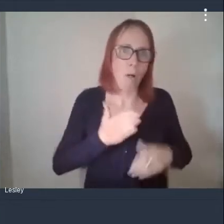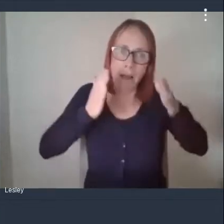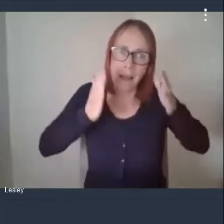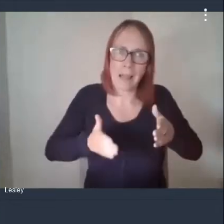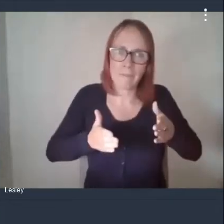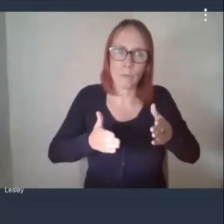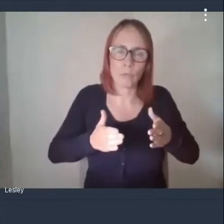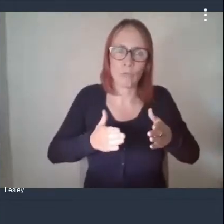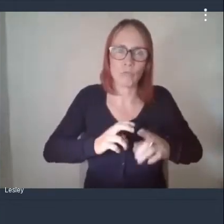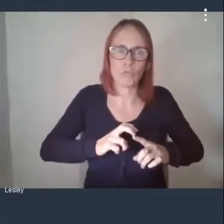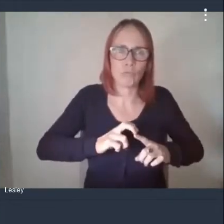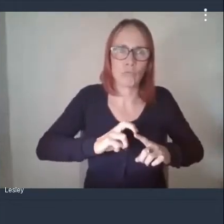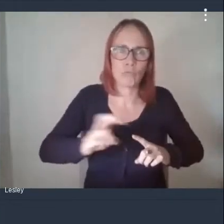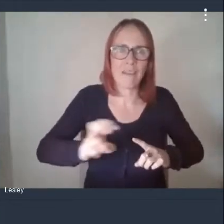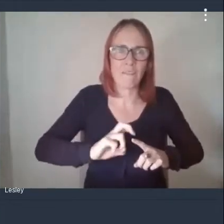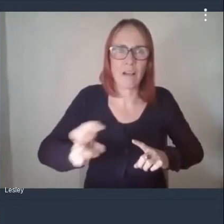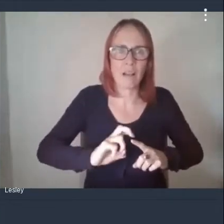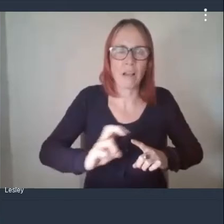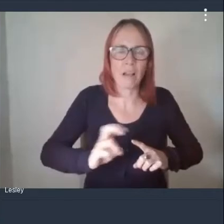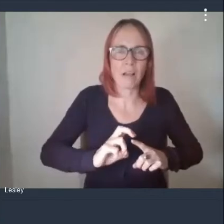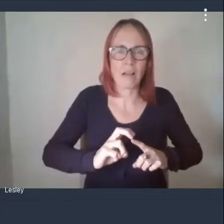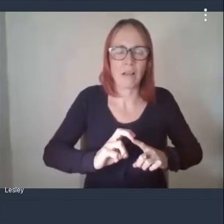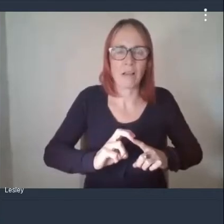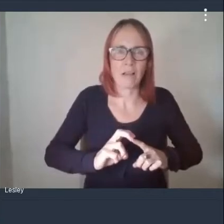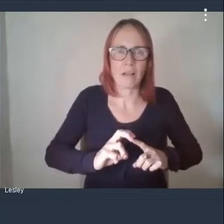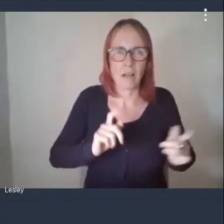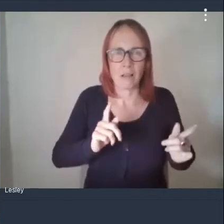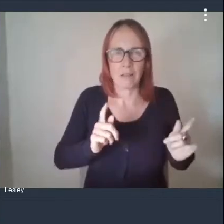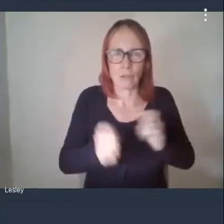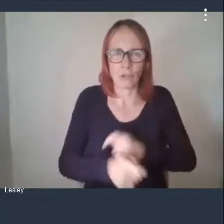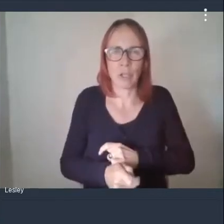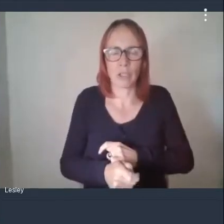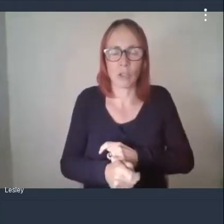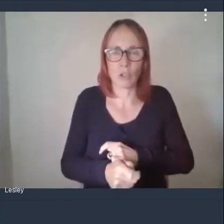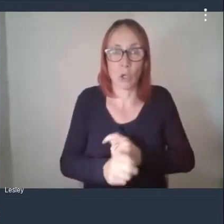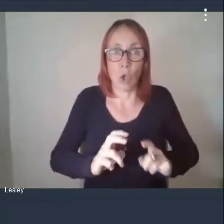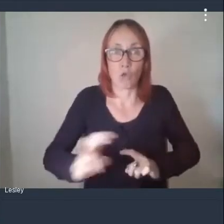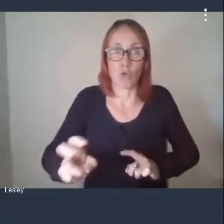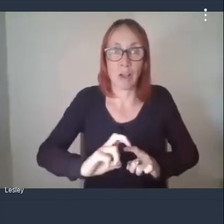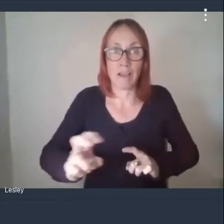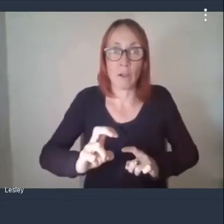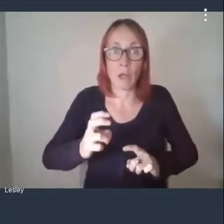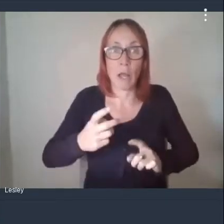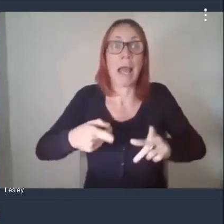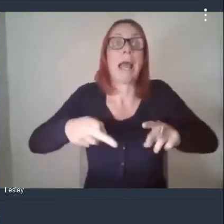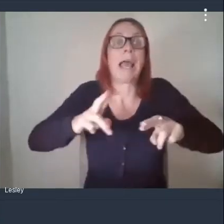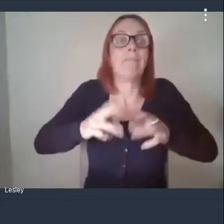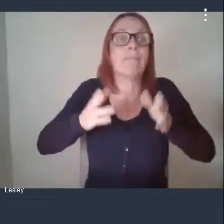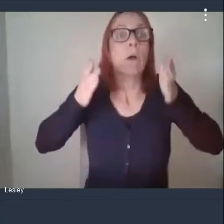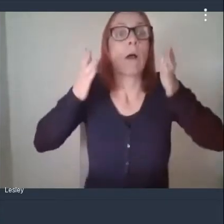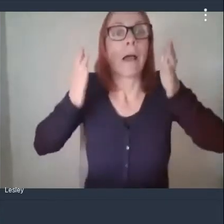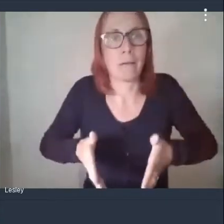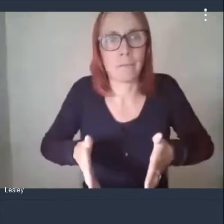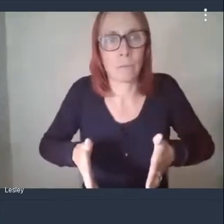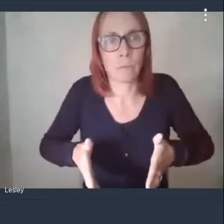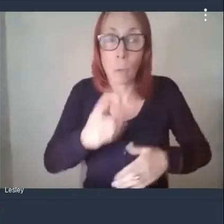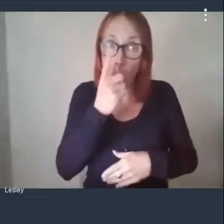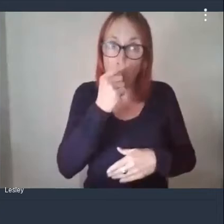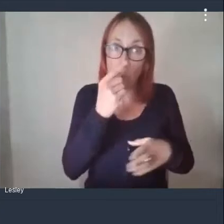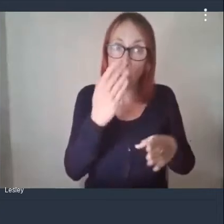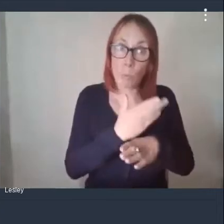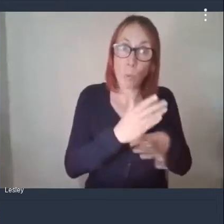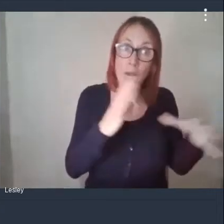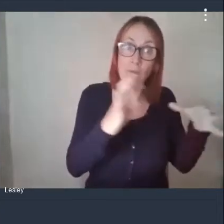premise that you should only travel if you really need to so if you can work from home work from home only then if you